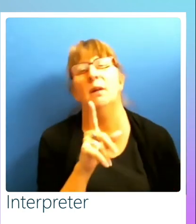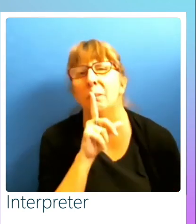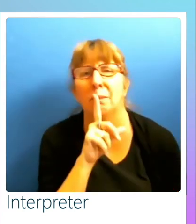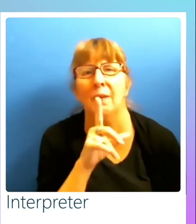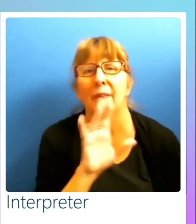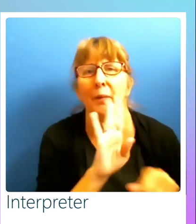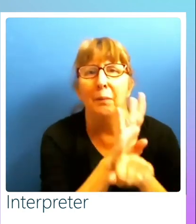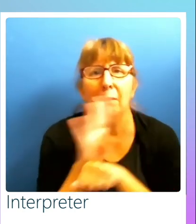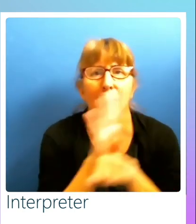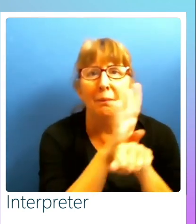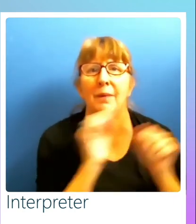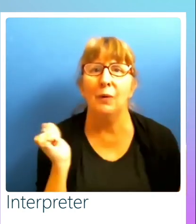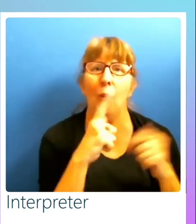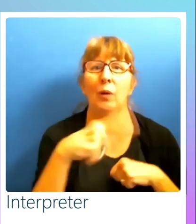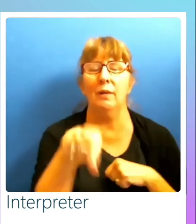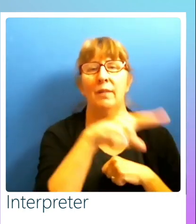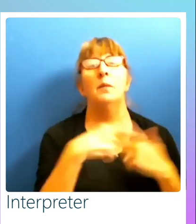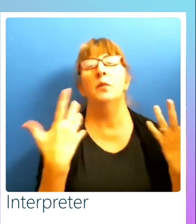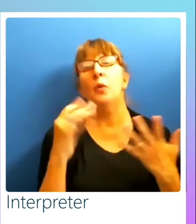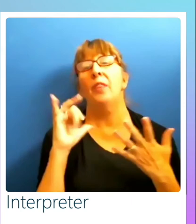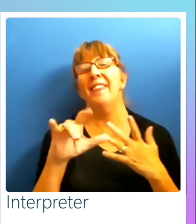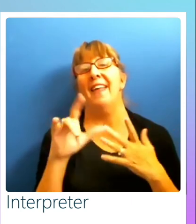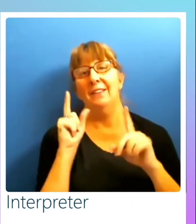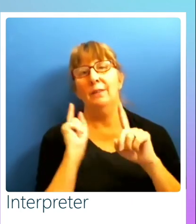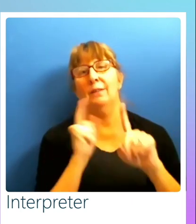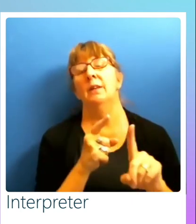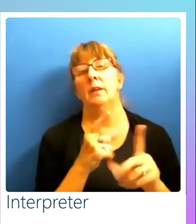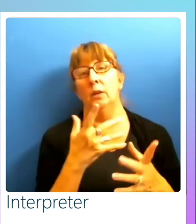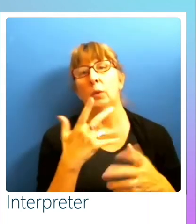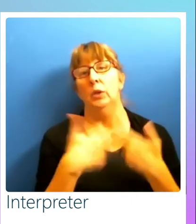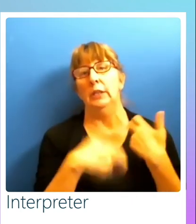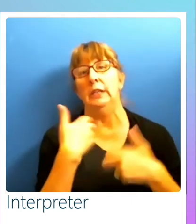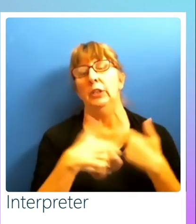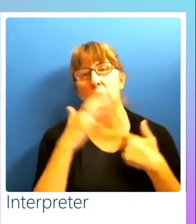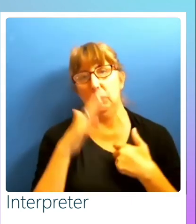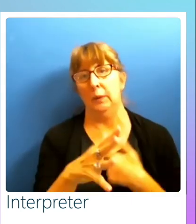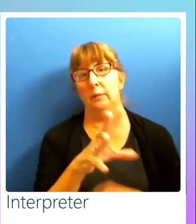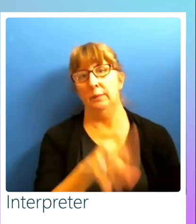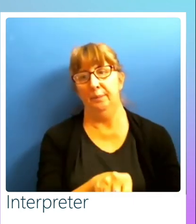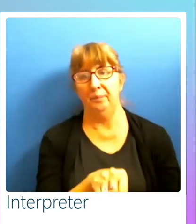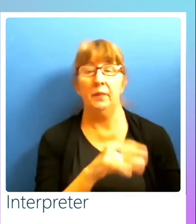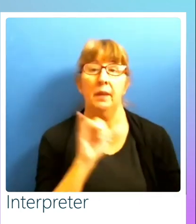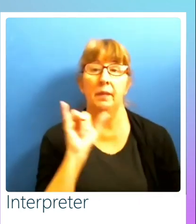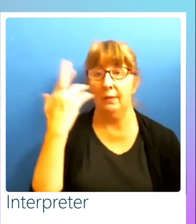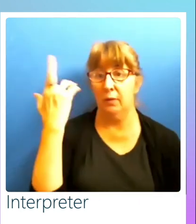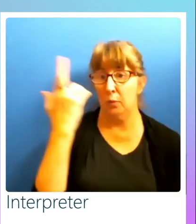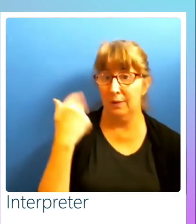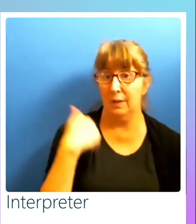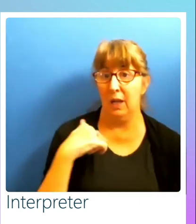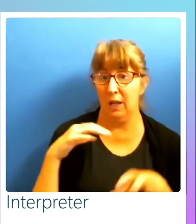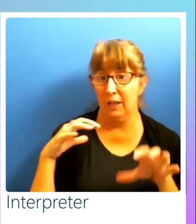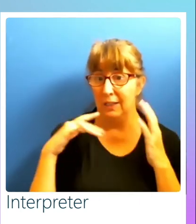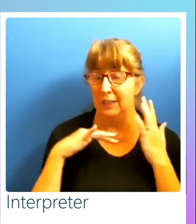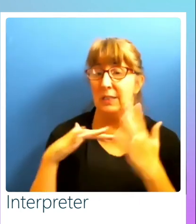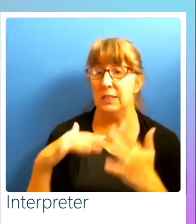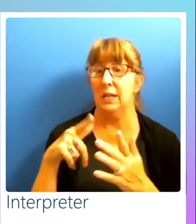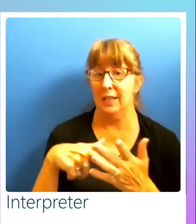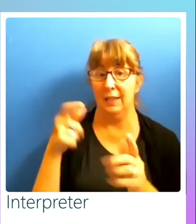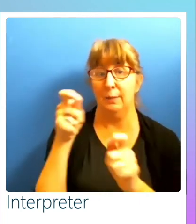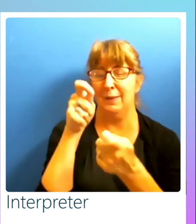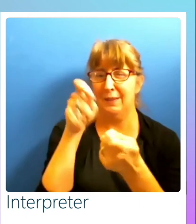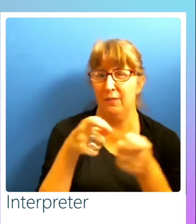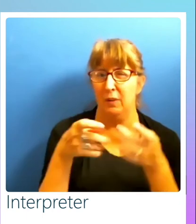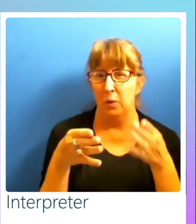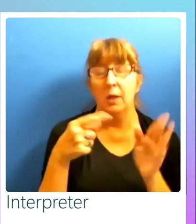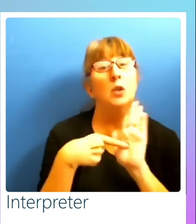jobs. So that's where you're going to get the issues that come in, and that's why I did the study in that specific way to